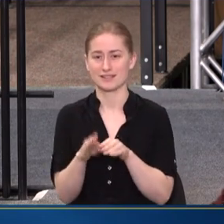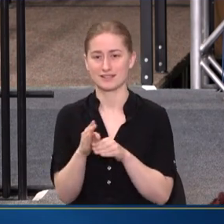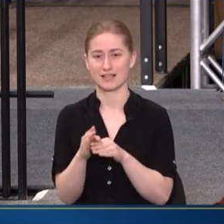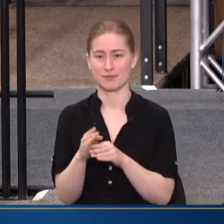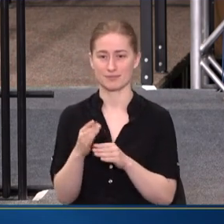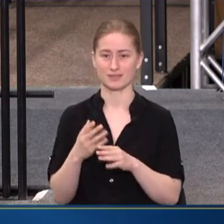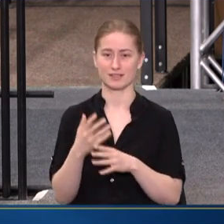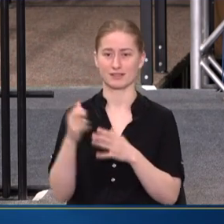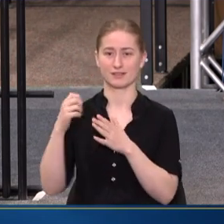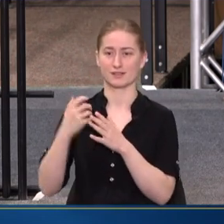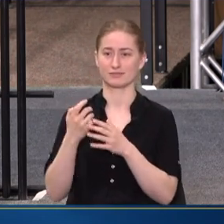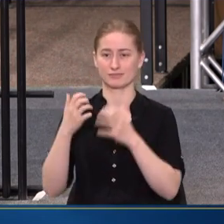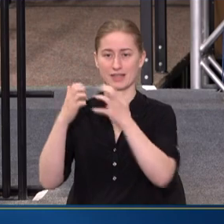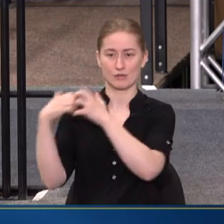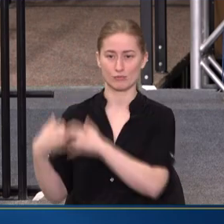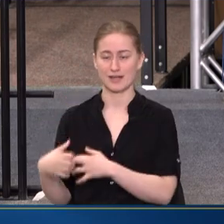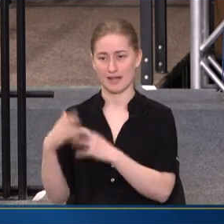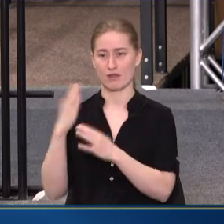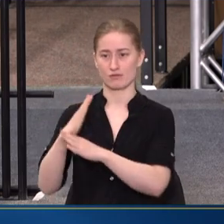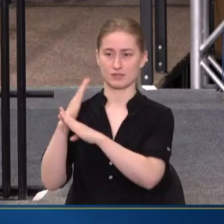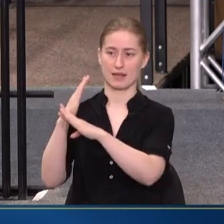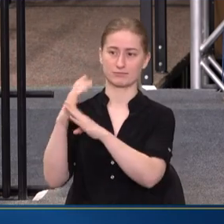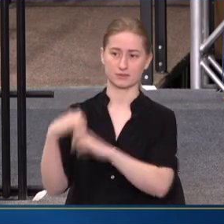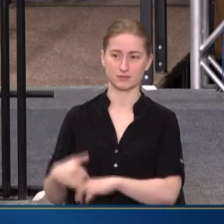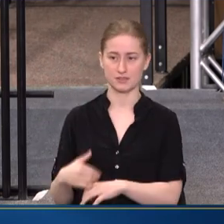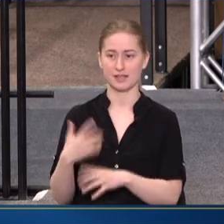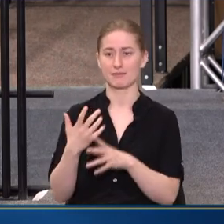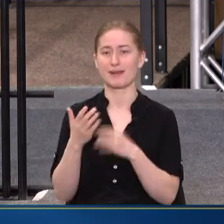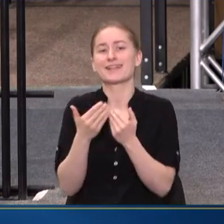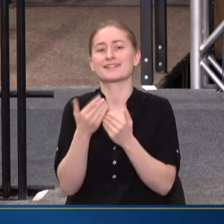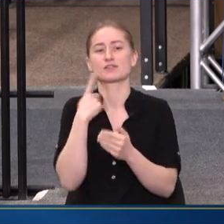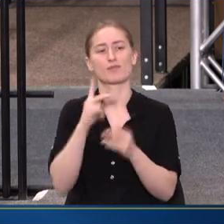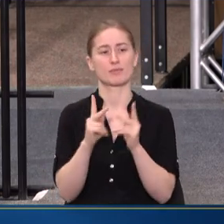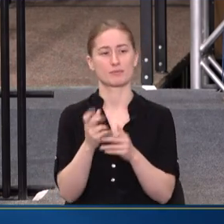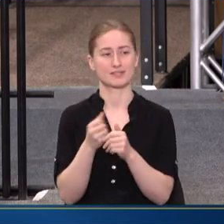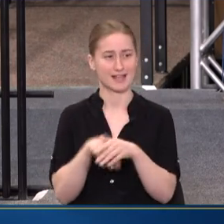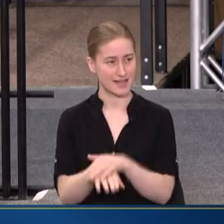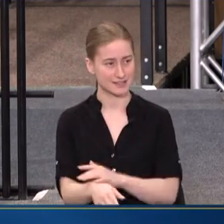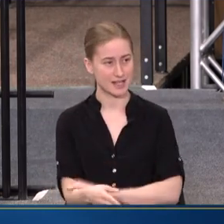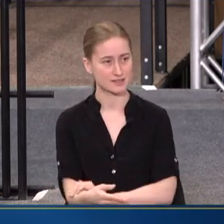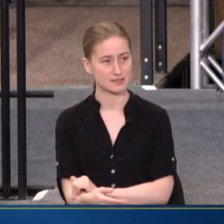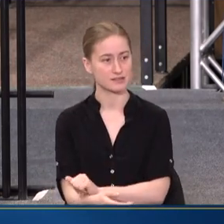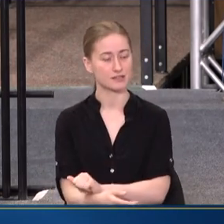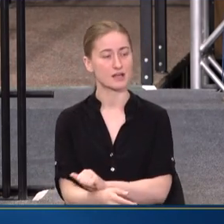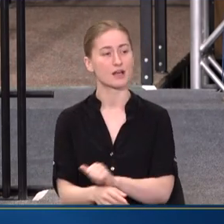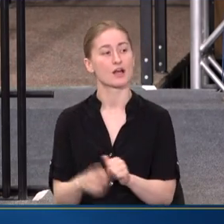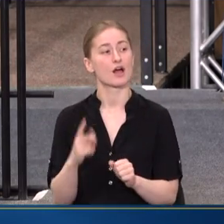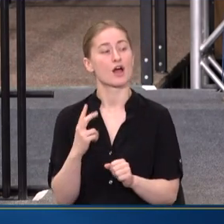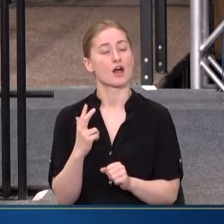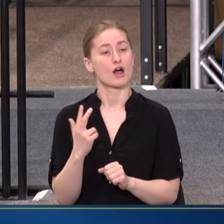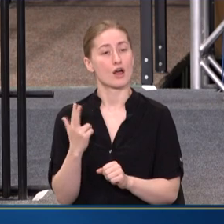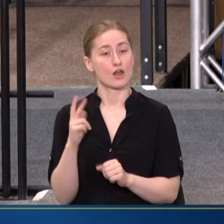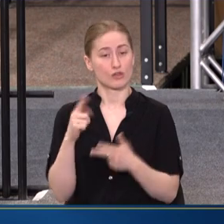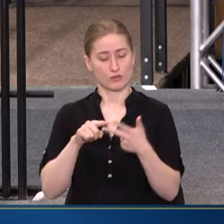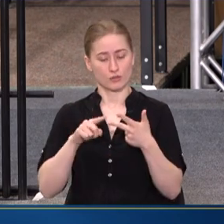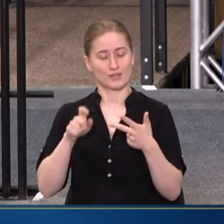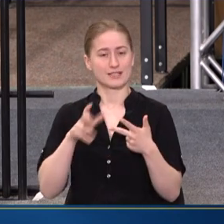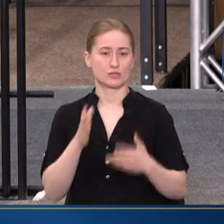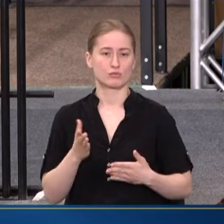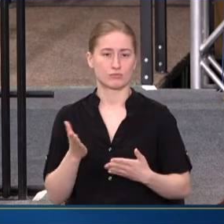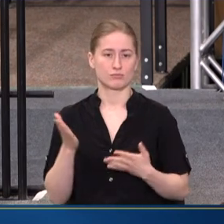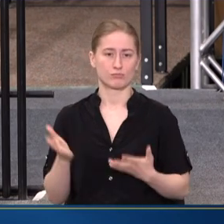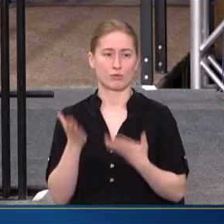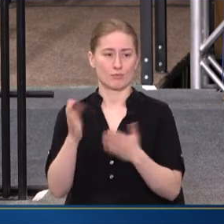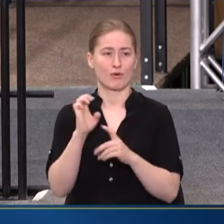THOSE OBSTACLES AWAY AND MAKE IT EASIER FOR PEOPLE TO ACCESS THE SERVICES THEY NEED. AND THIRD, WE NEED TO PROMOTE ENVIRONMENTS